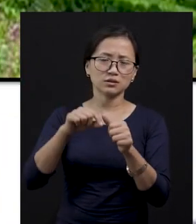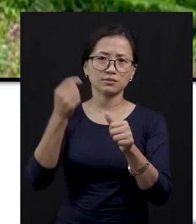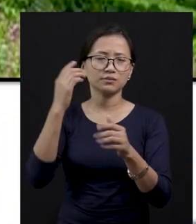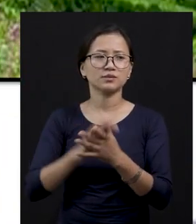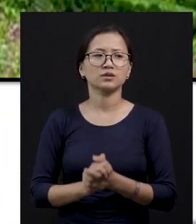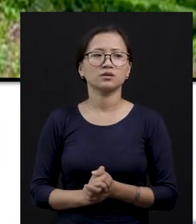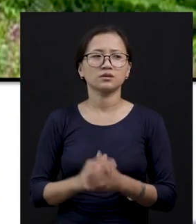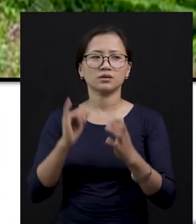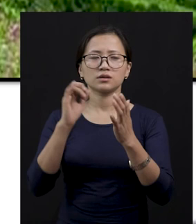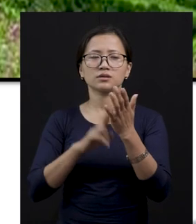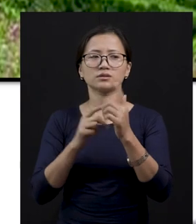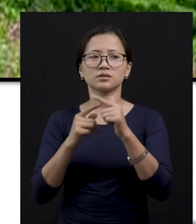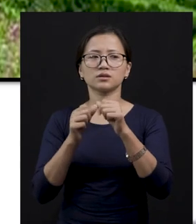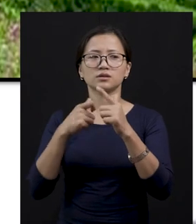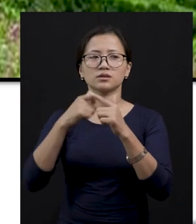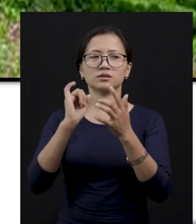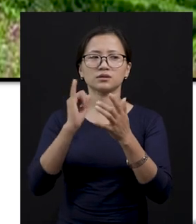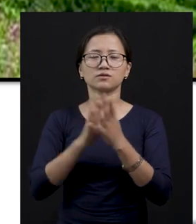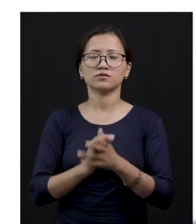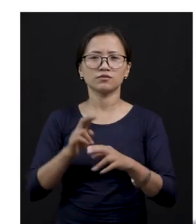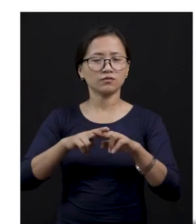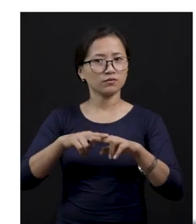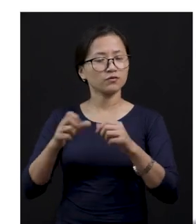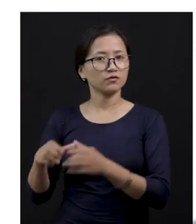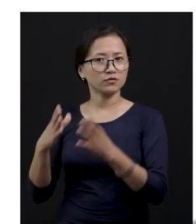And in this, you will find this hornbill, hornbills.